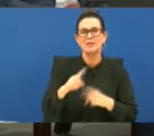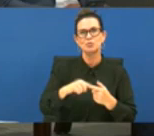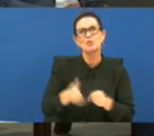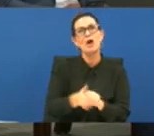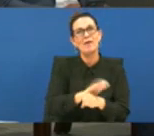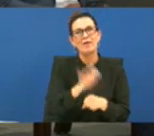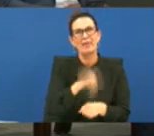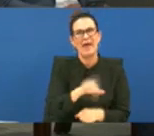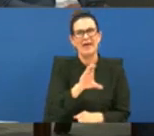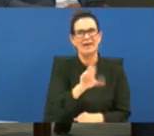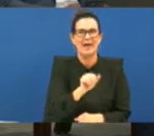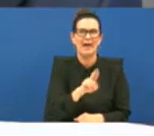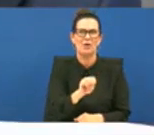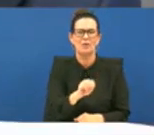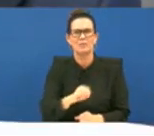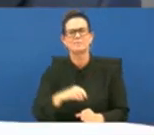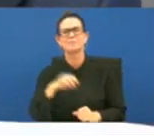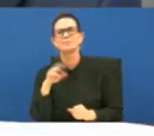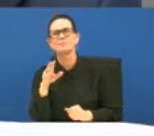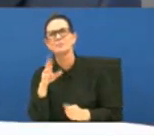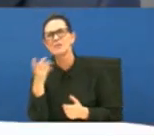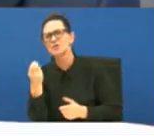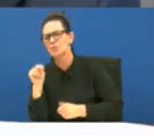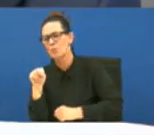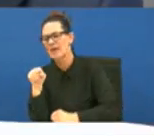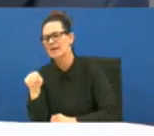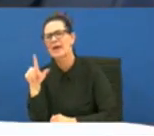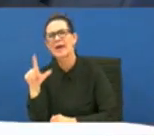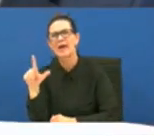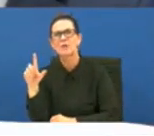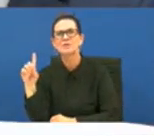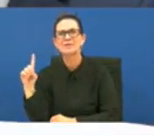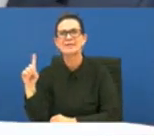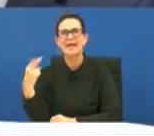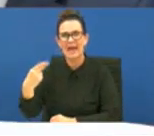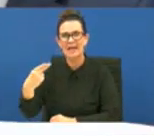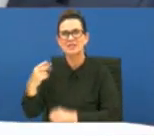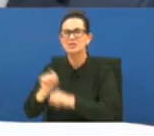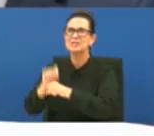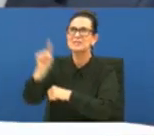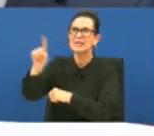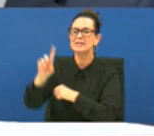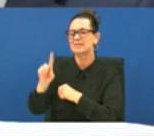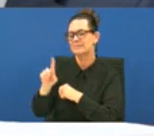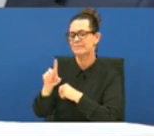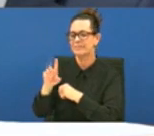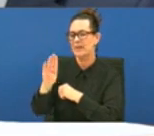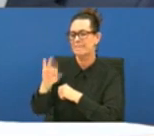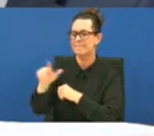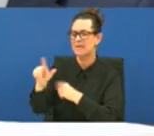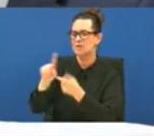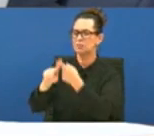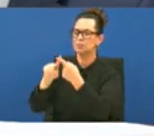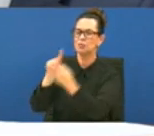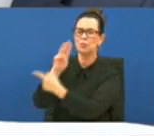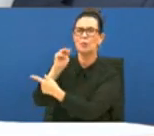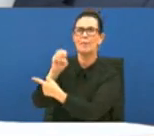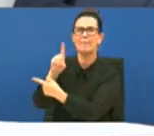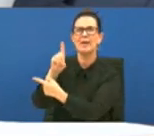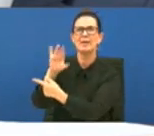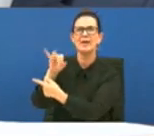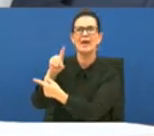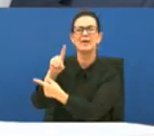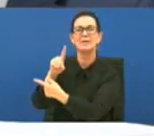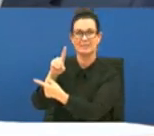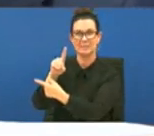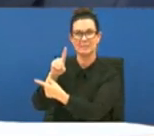so so let me let me ask this when ldh sends this data or sends the bill back up to medicaid are